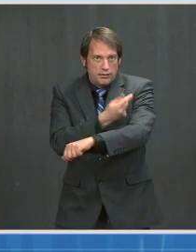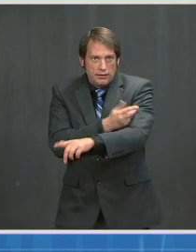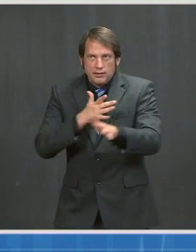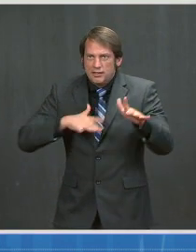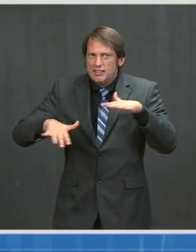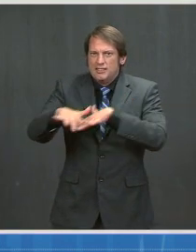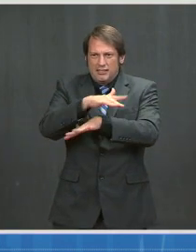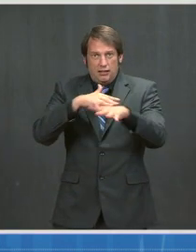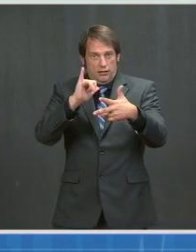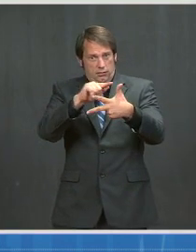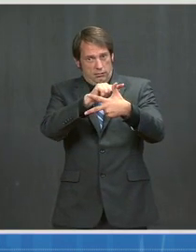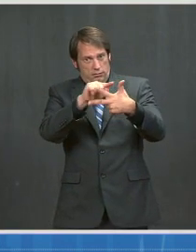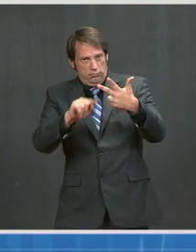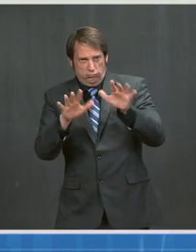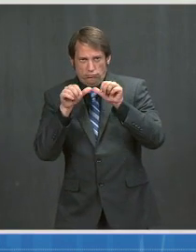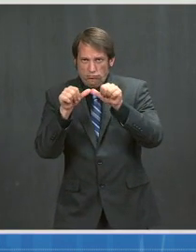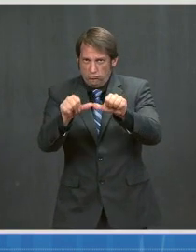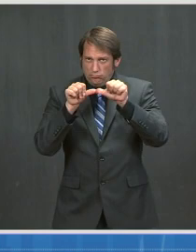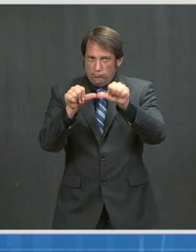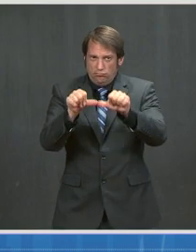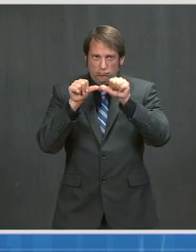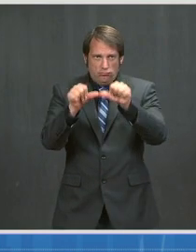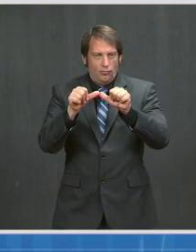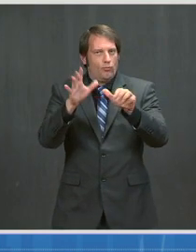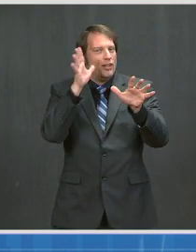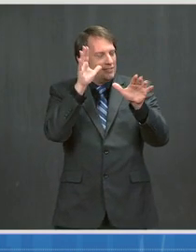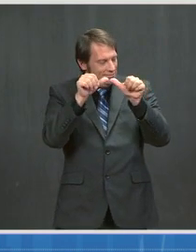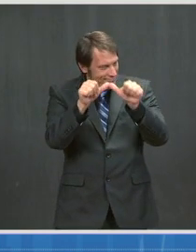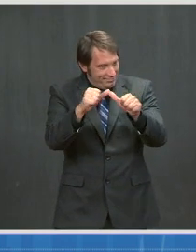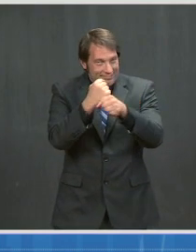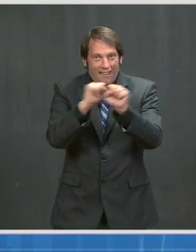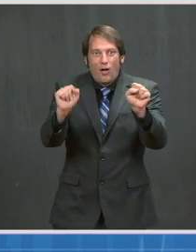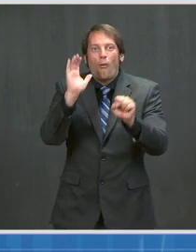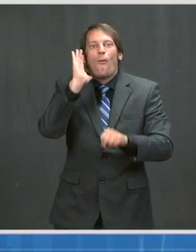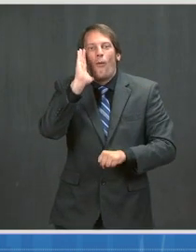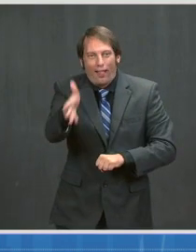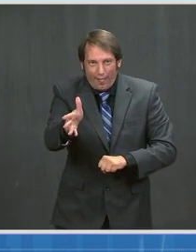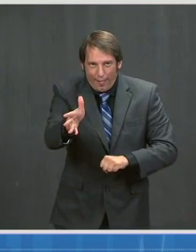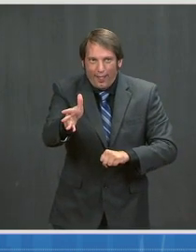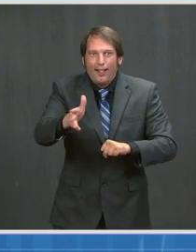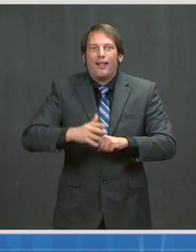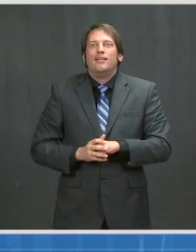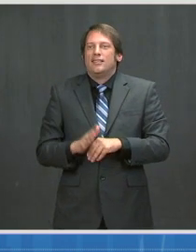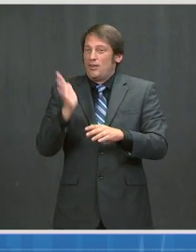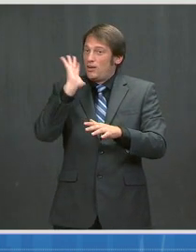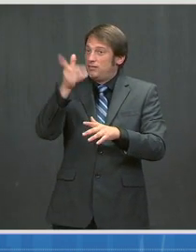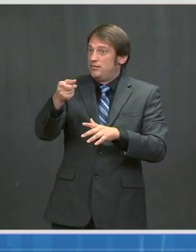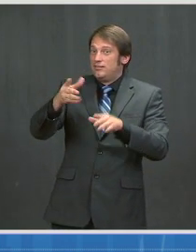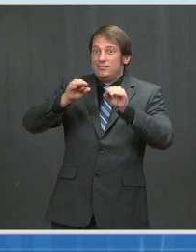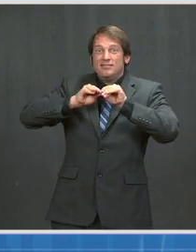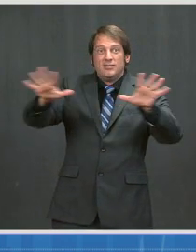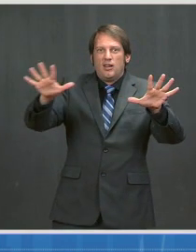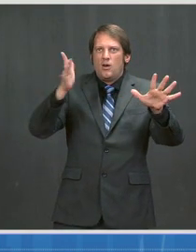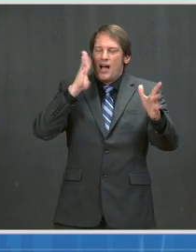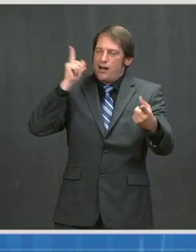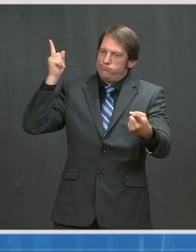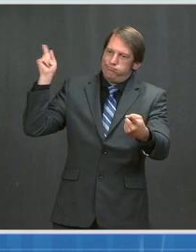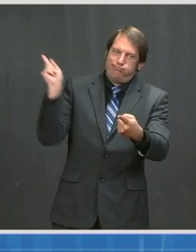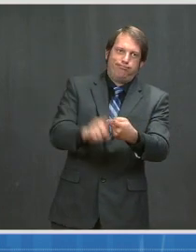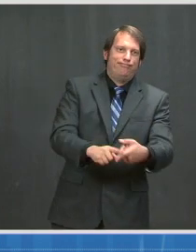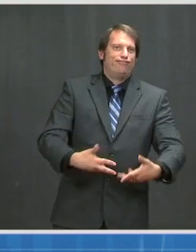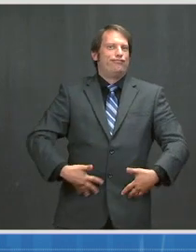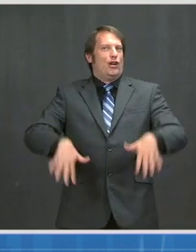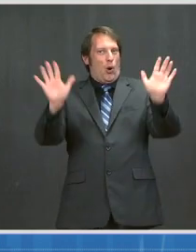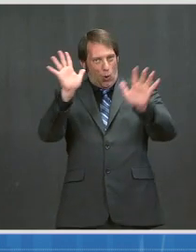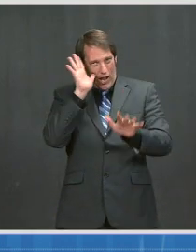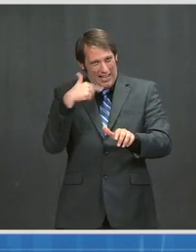and together we will save lives and we will put this pandemic behind us sooner rather than later. With